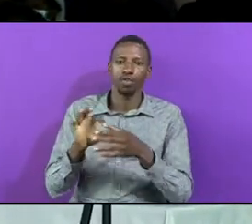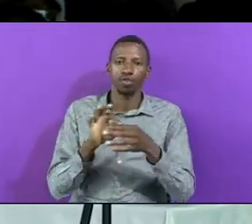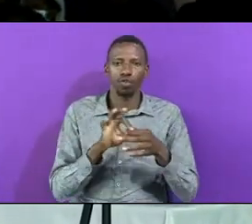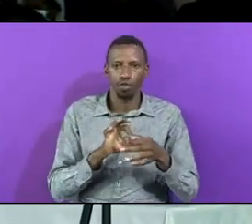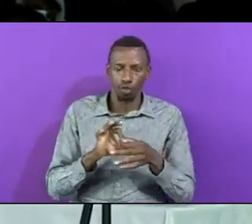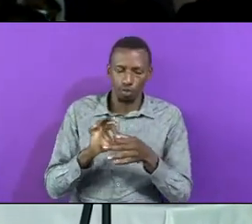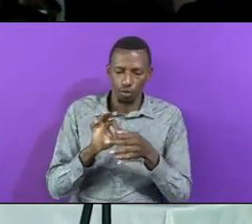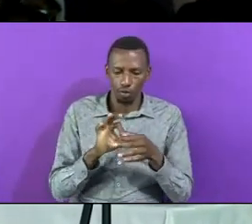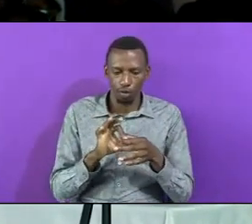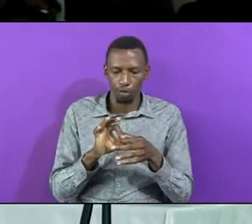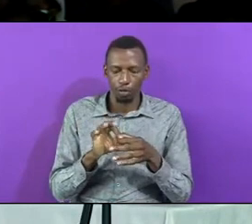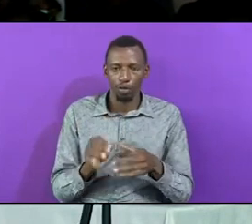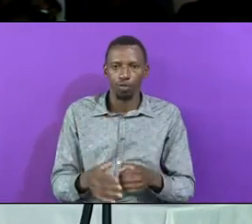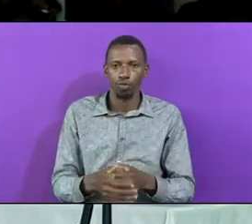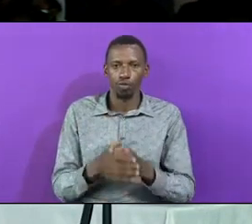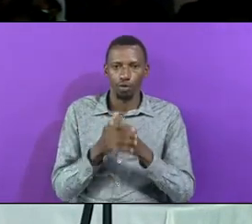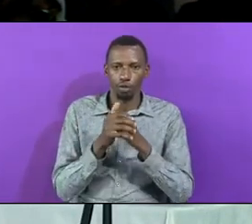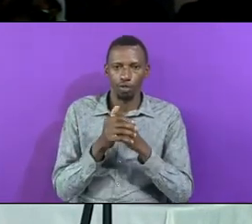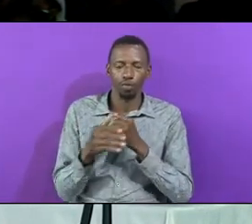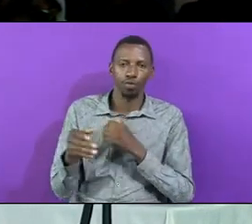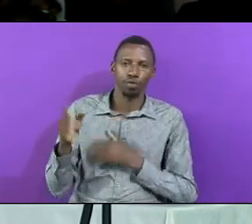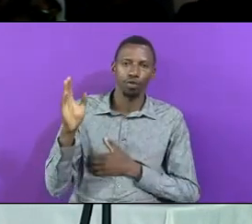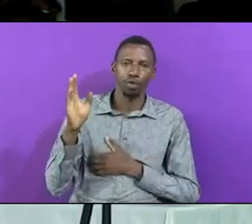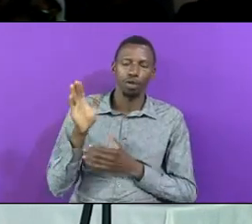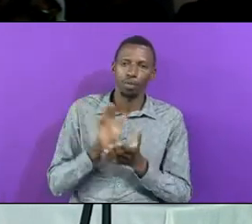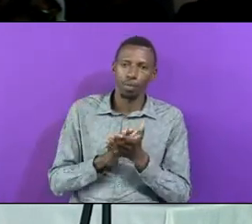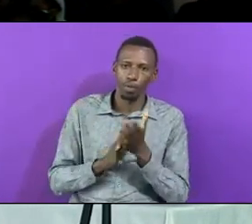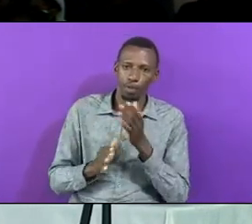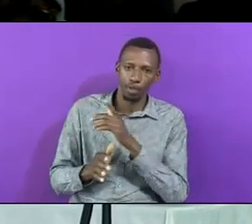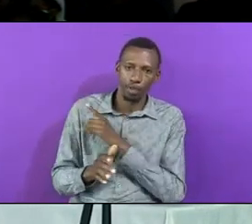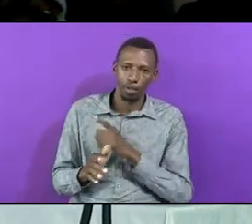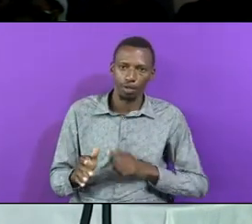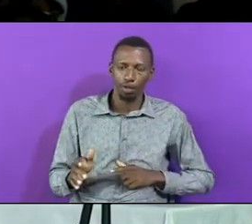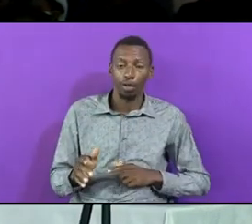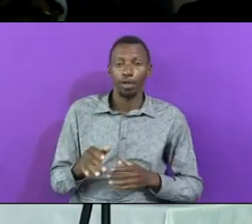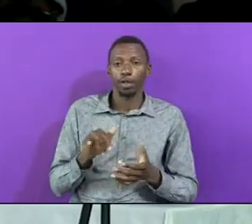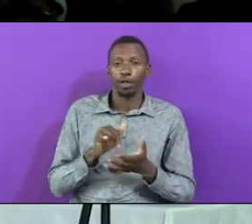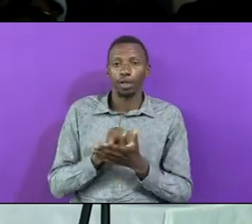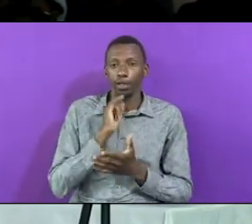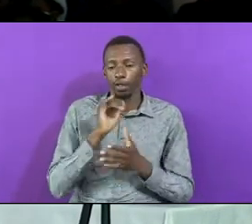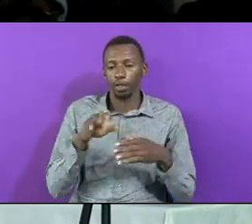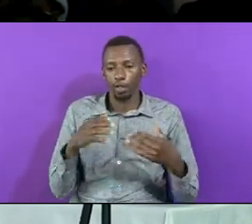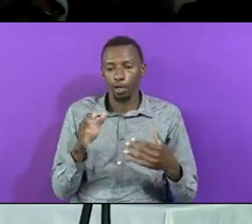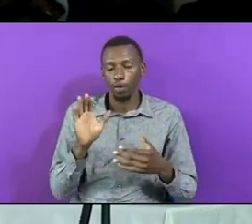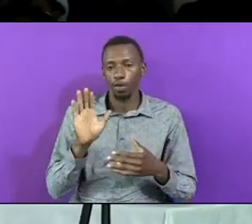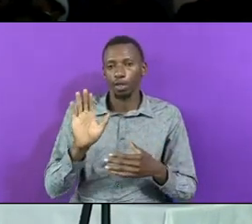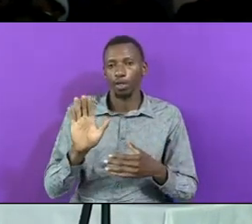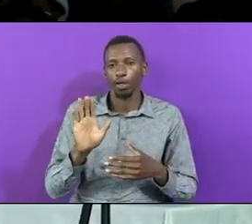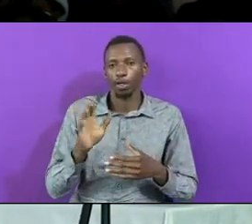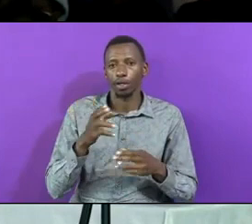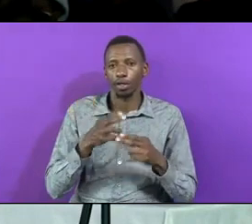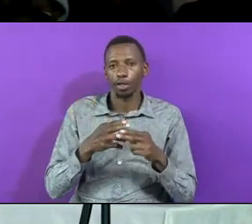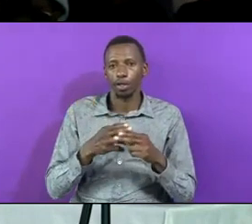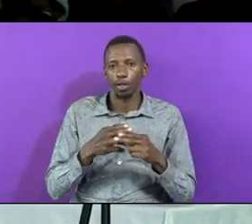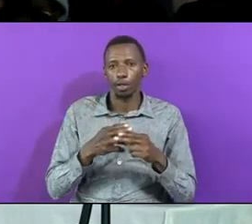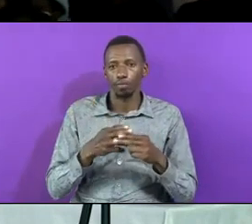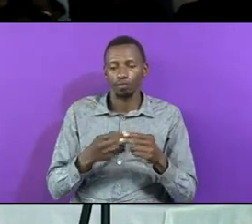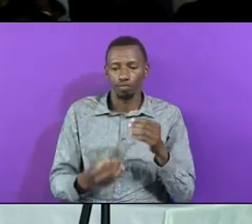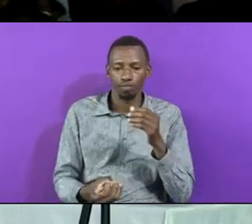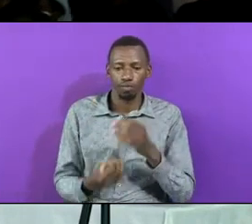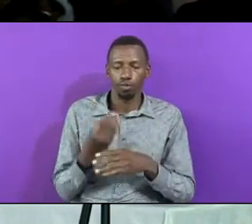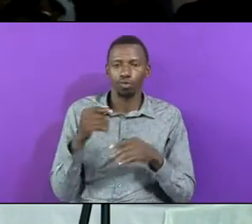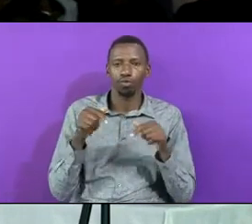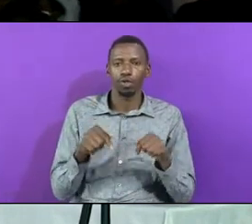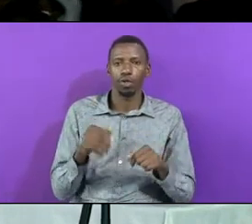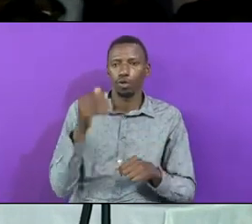Praise The Lord That Is How That Name Was Established To Date Because Jacobo Succeed How Did He